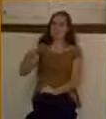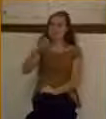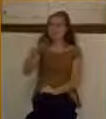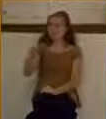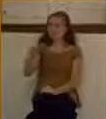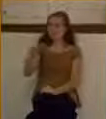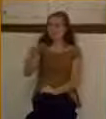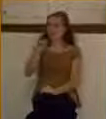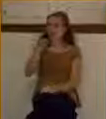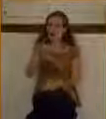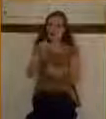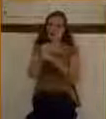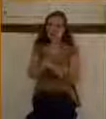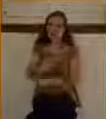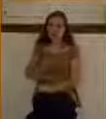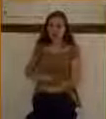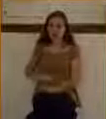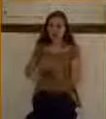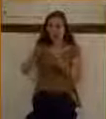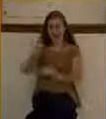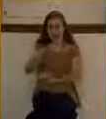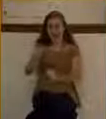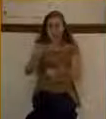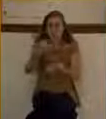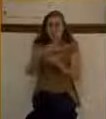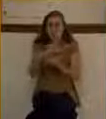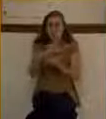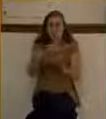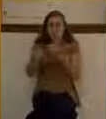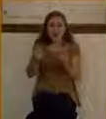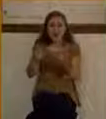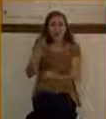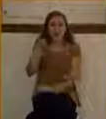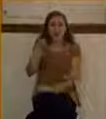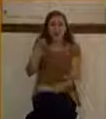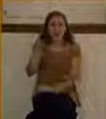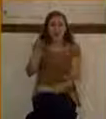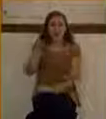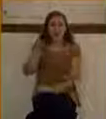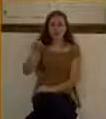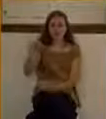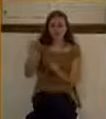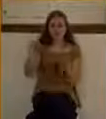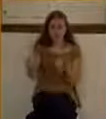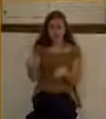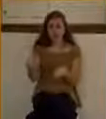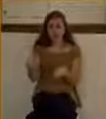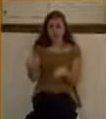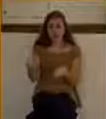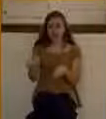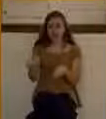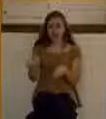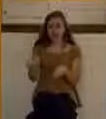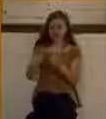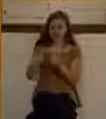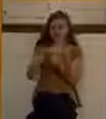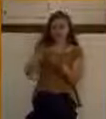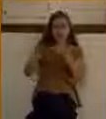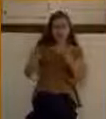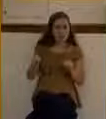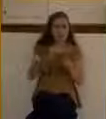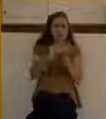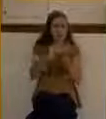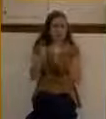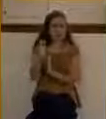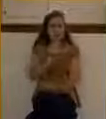thing come out of Nazareth? This guy's from Nazareth. Can any good thing come out of Nazareth? How can he be the Messiah